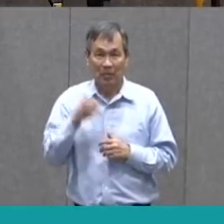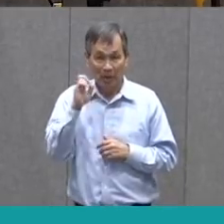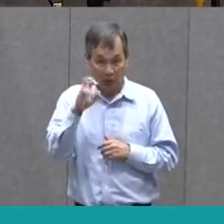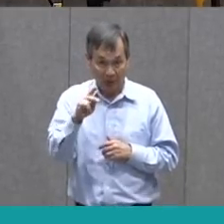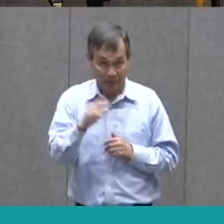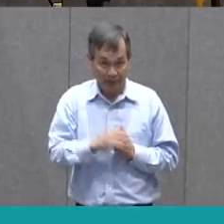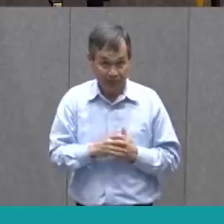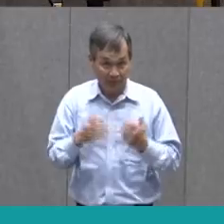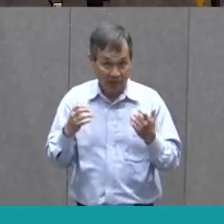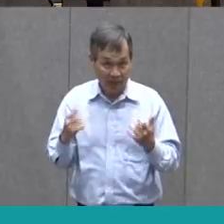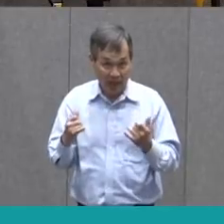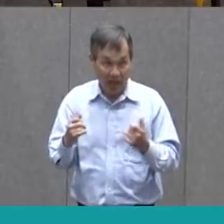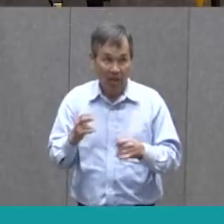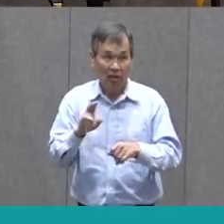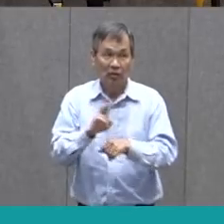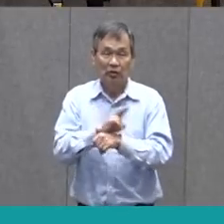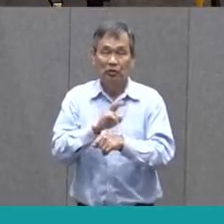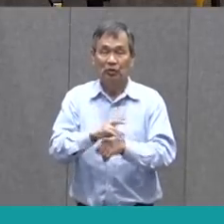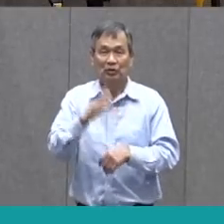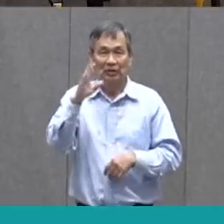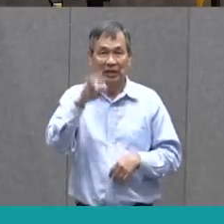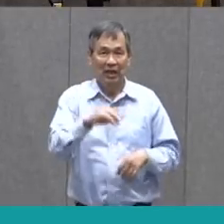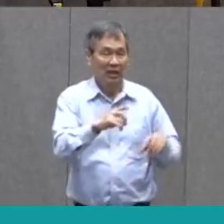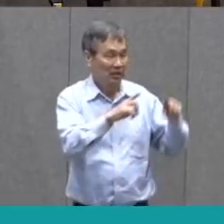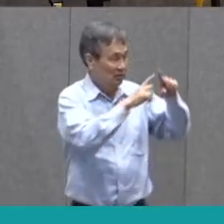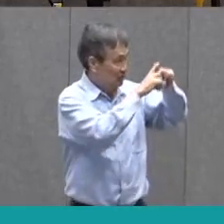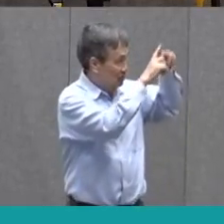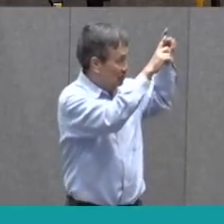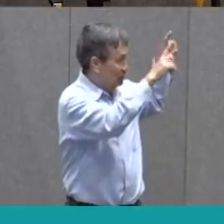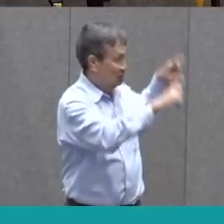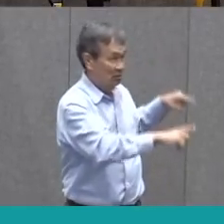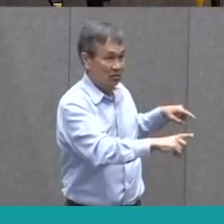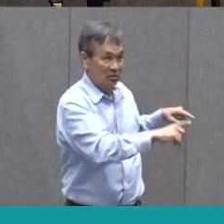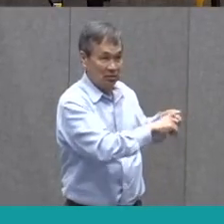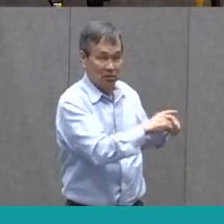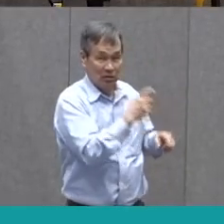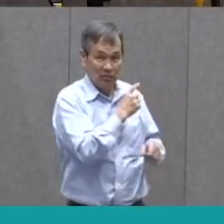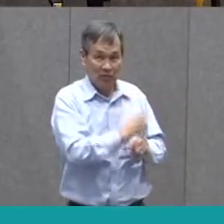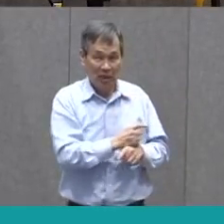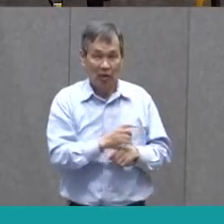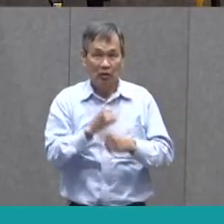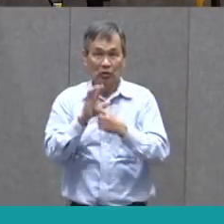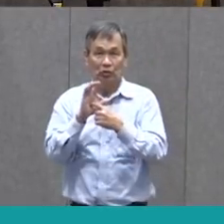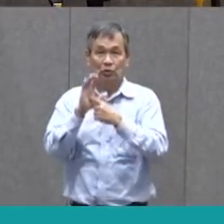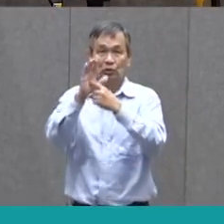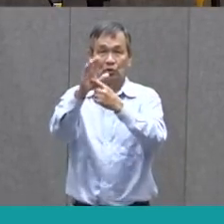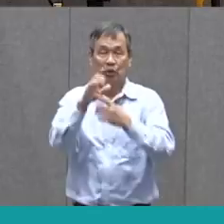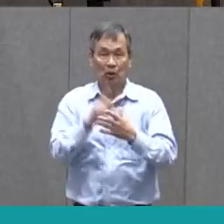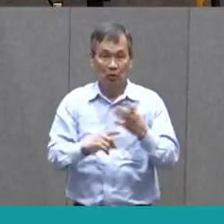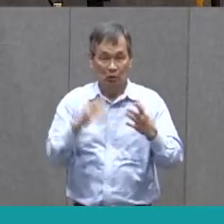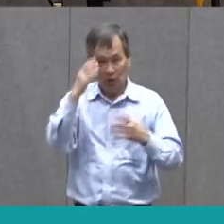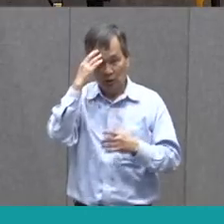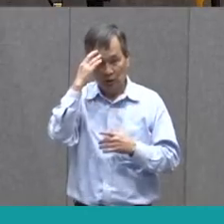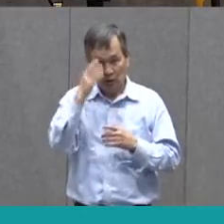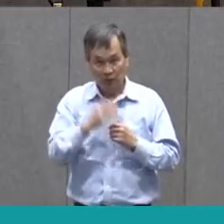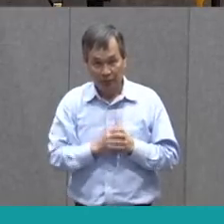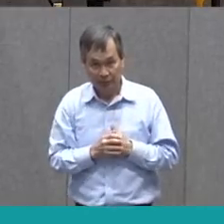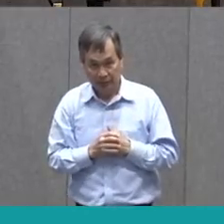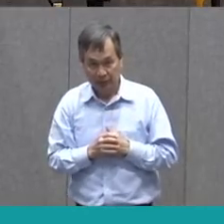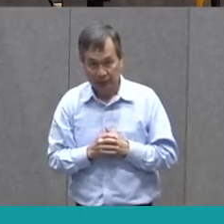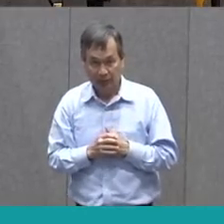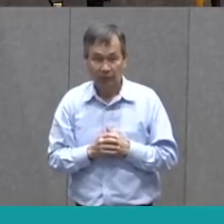Now we're gonna use this fancy shape to show what we know about the word persistence.